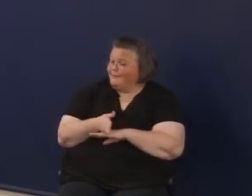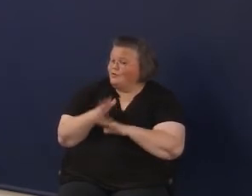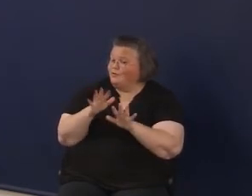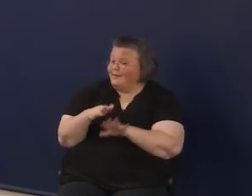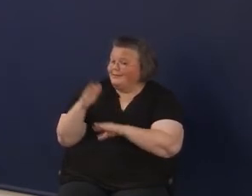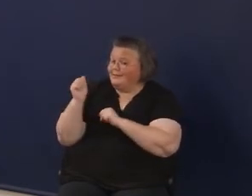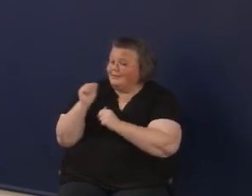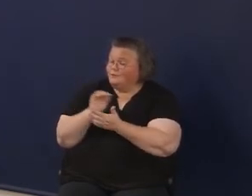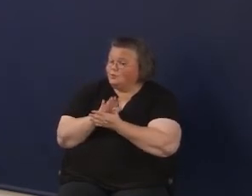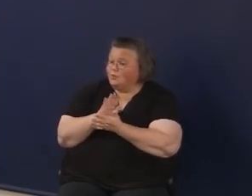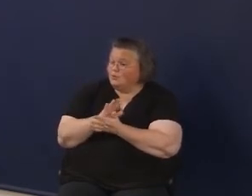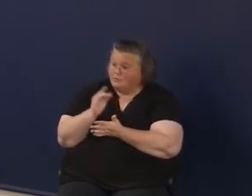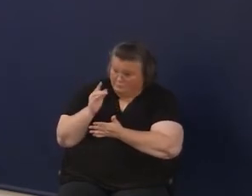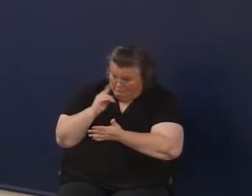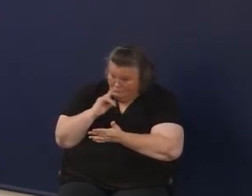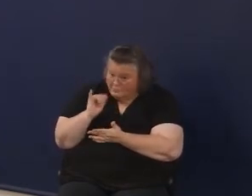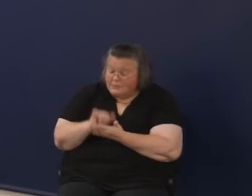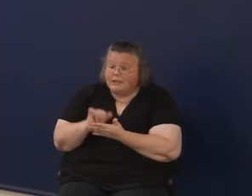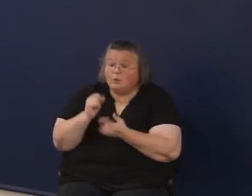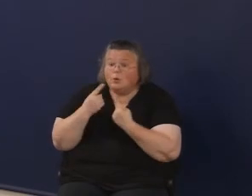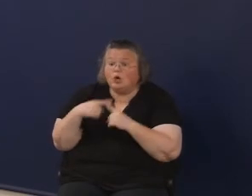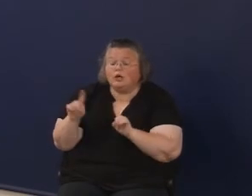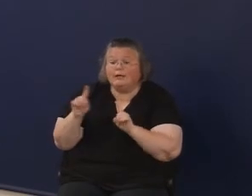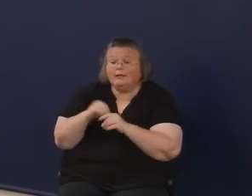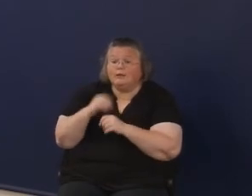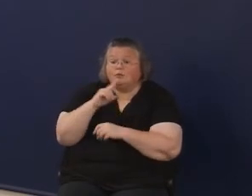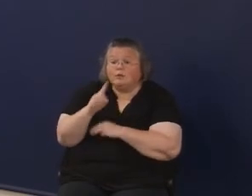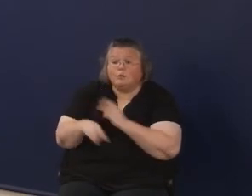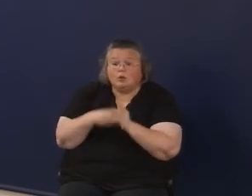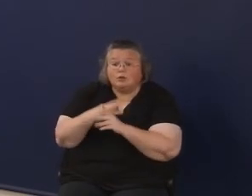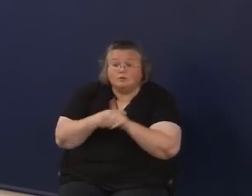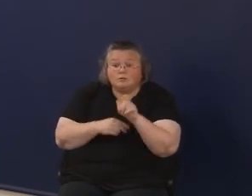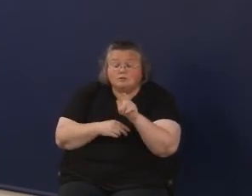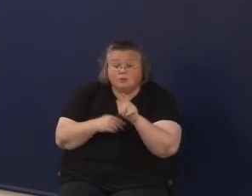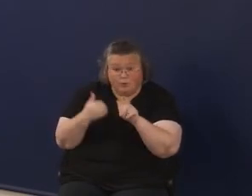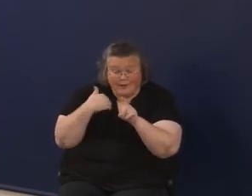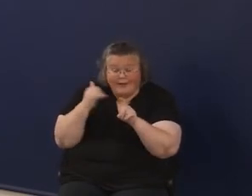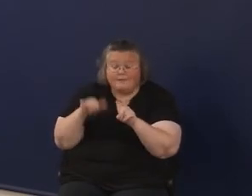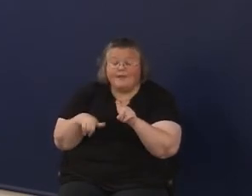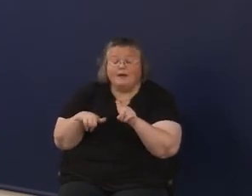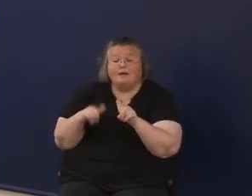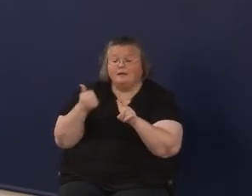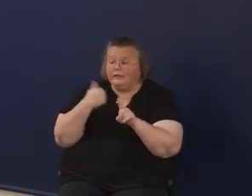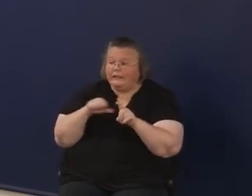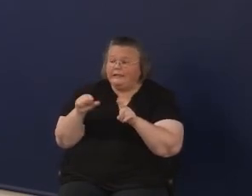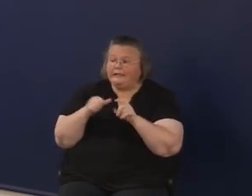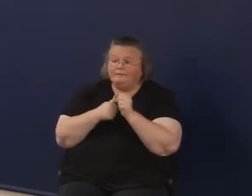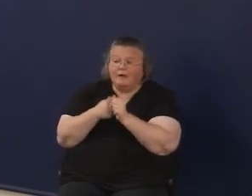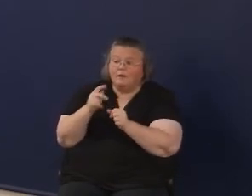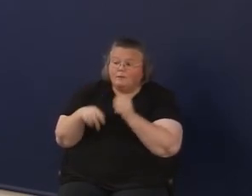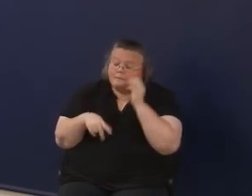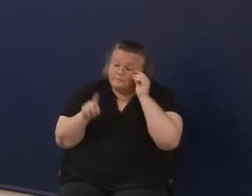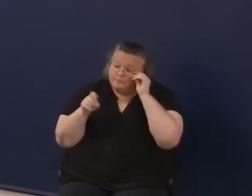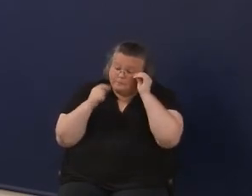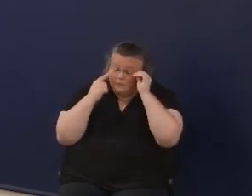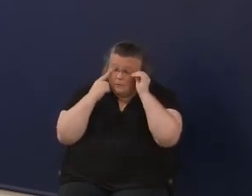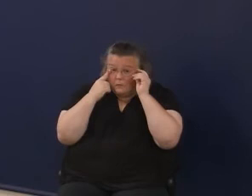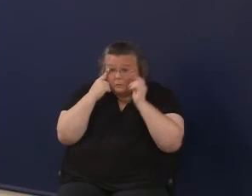school, like if it weren't, you know, out in the real world? And is that any part of what they're looking at?